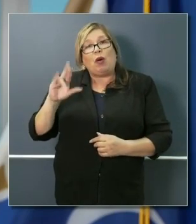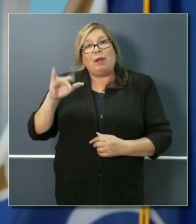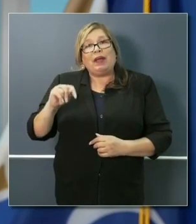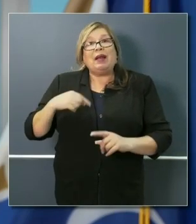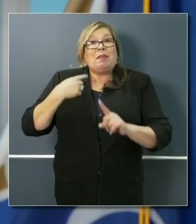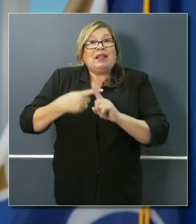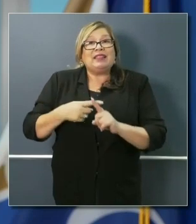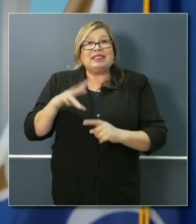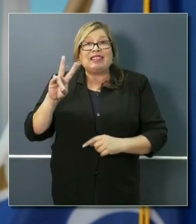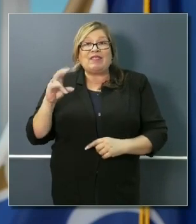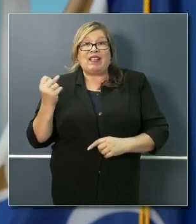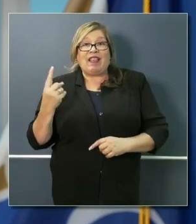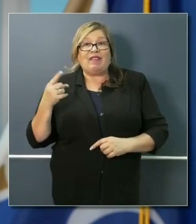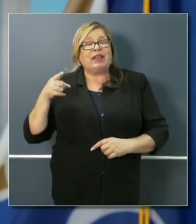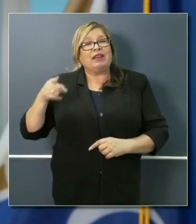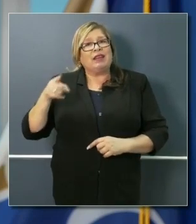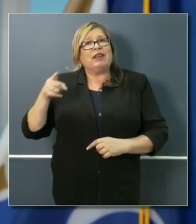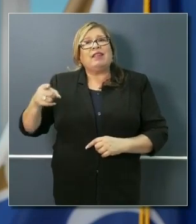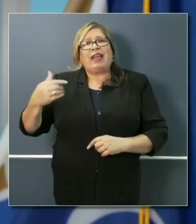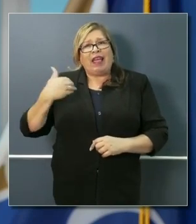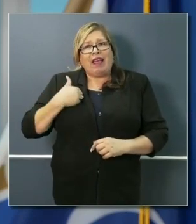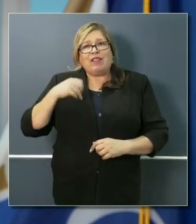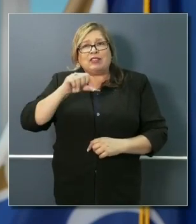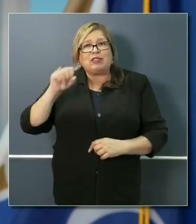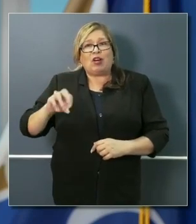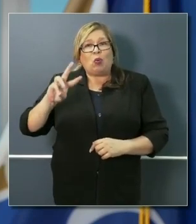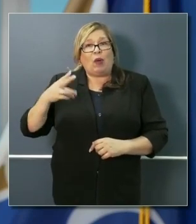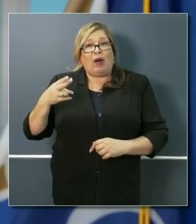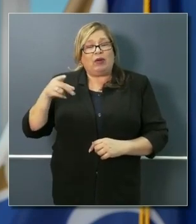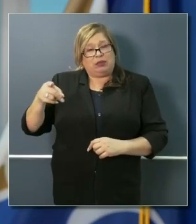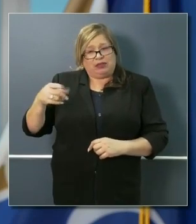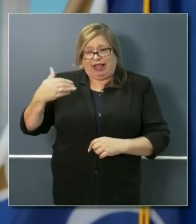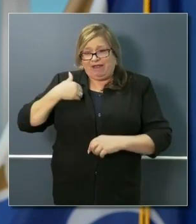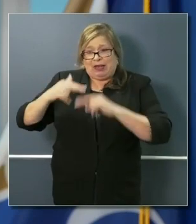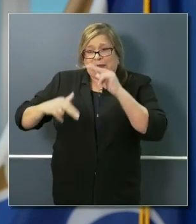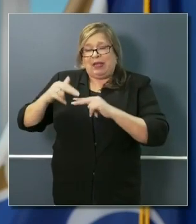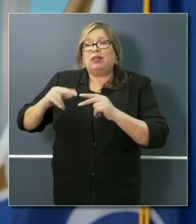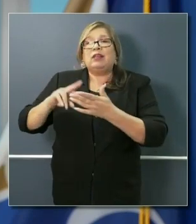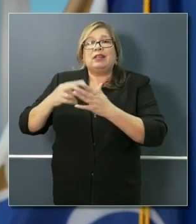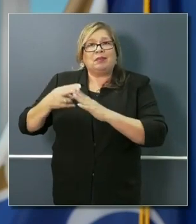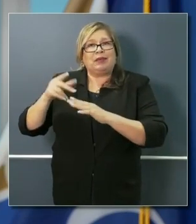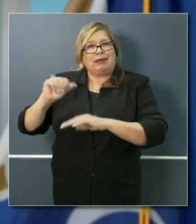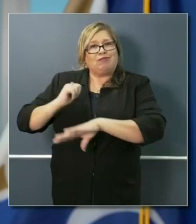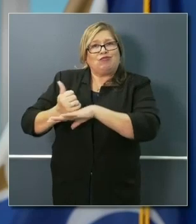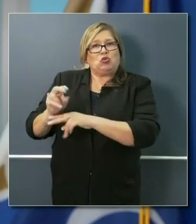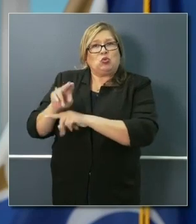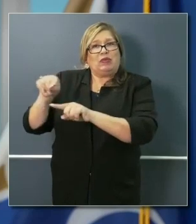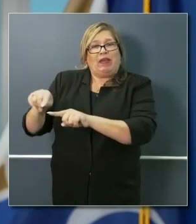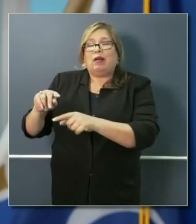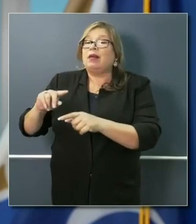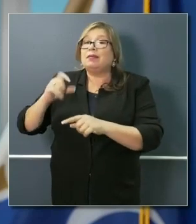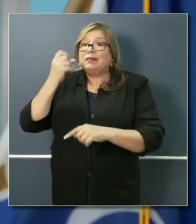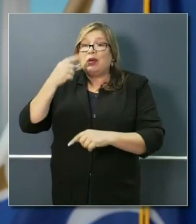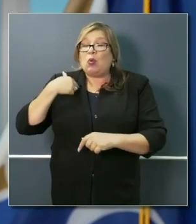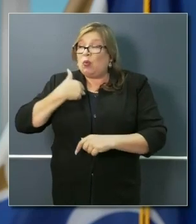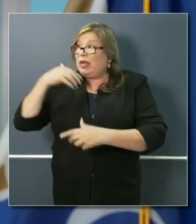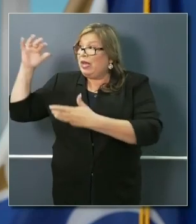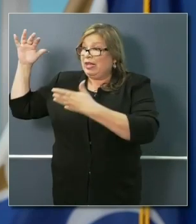Stockton Warehouse masks for the state. So as soon as they come in, we get them out. They can't come in soon enough.